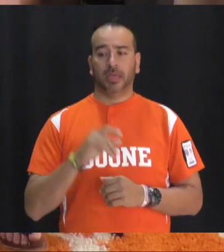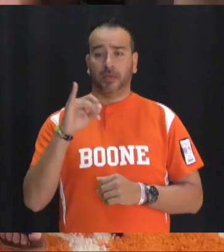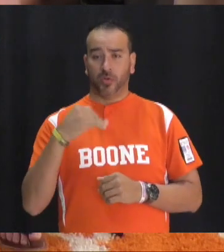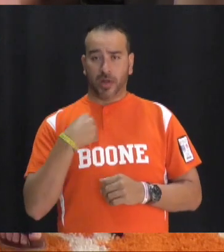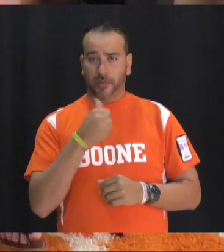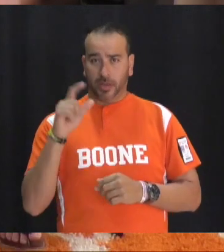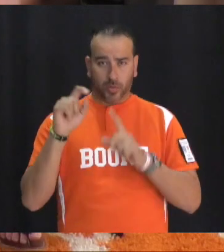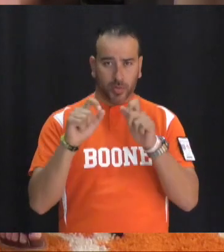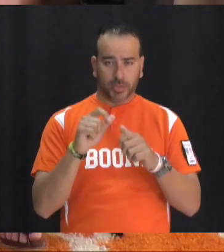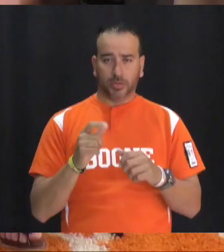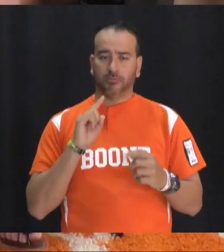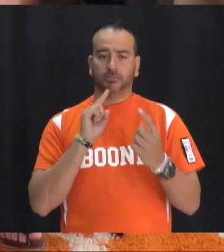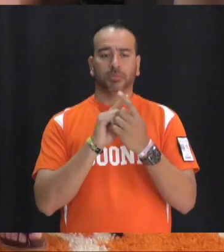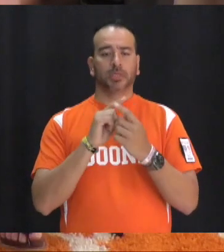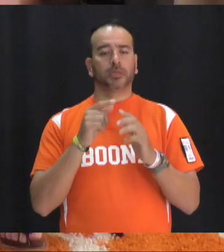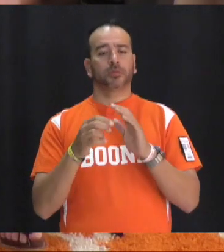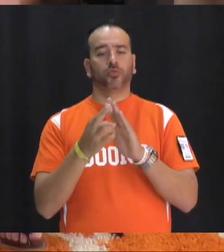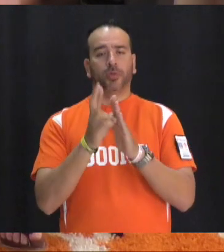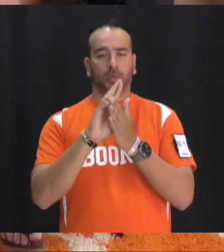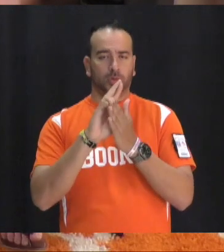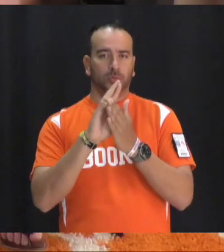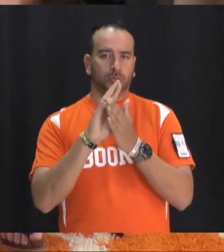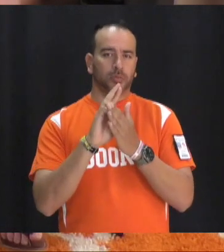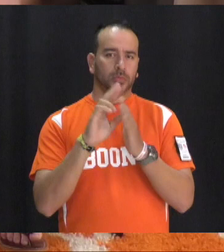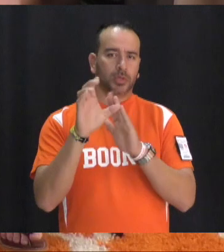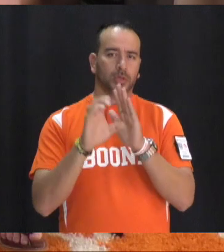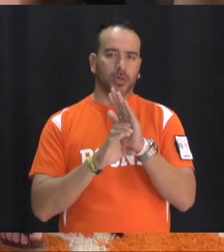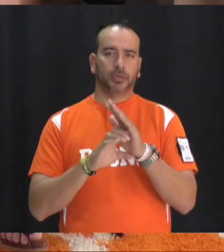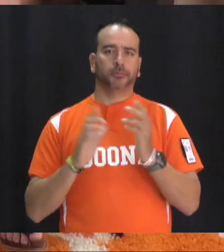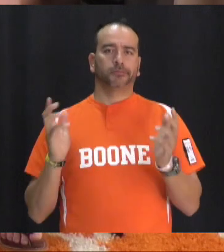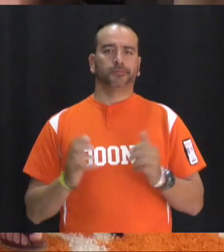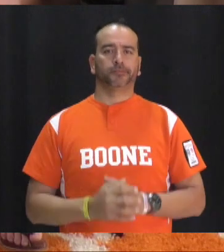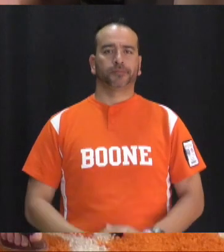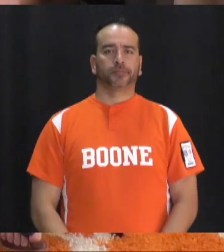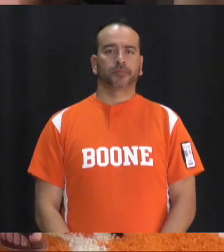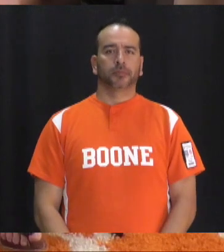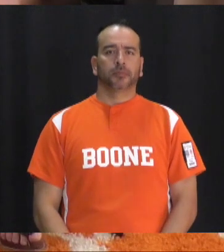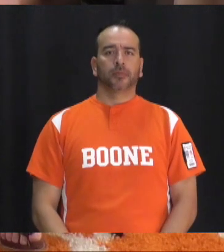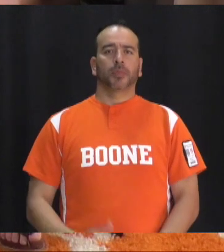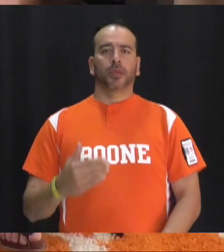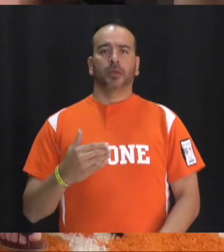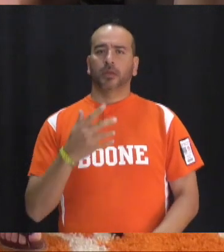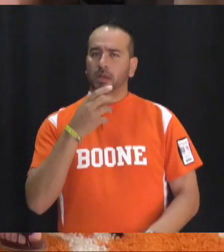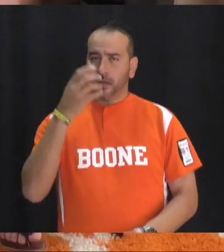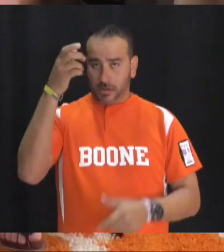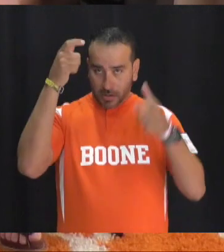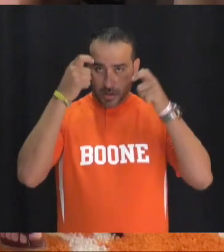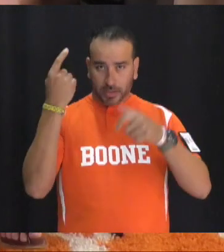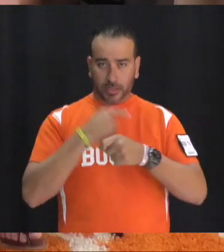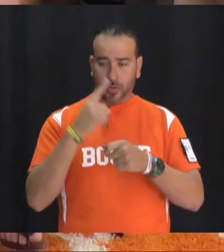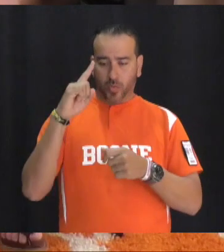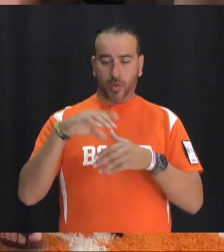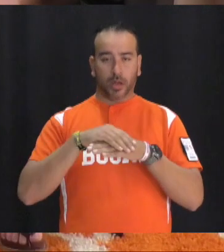please feel free to review the code of conduct or speak with your nearest administrator hot day is this Friday pay $1